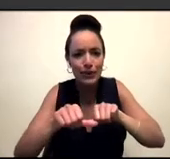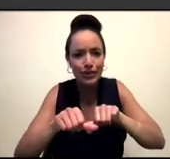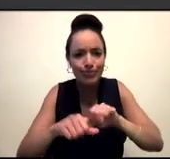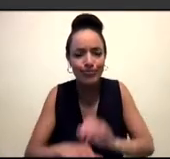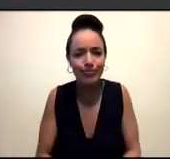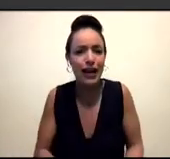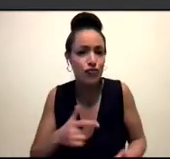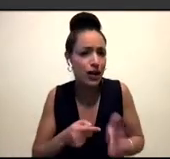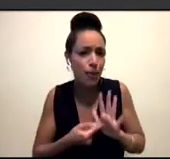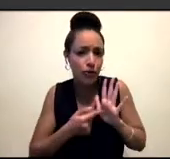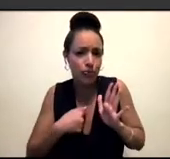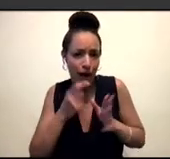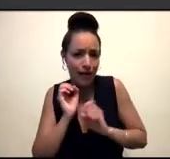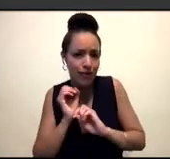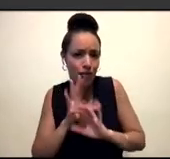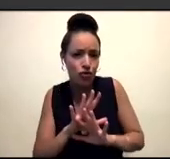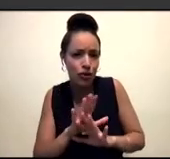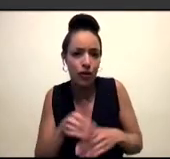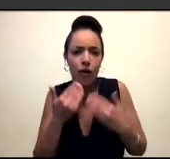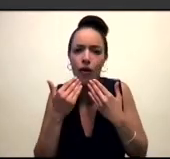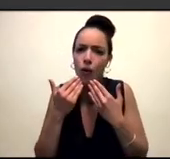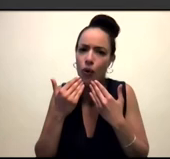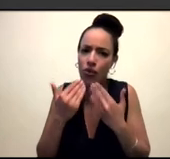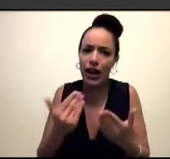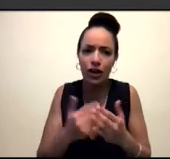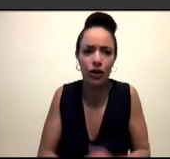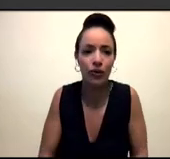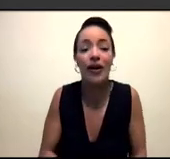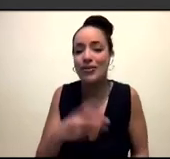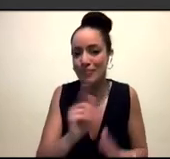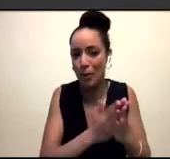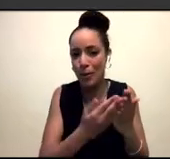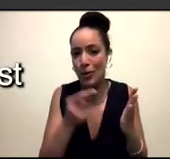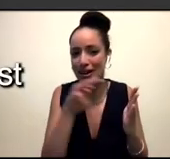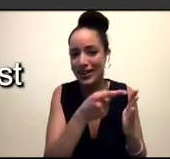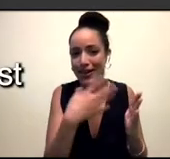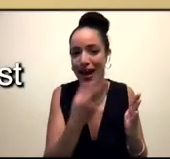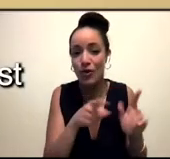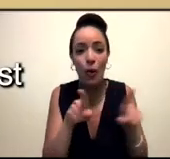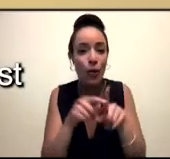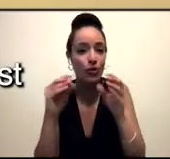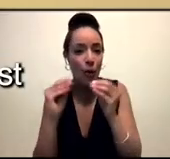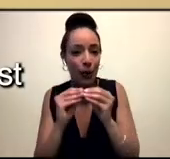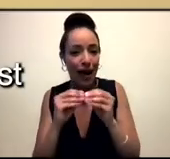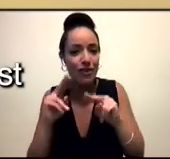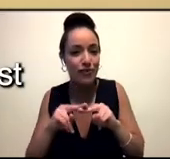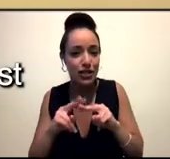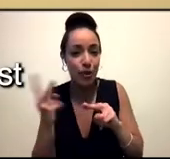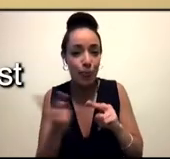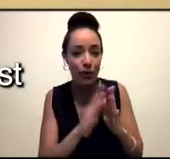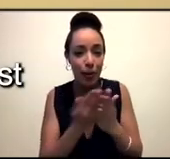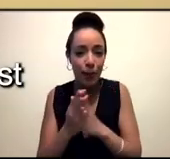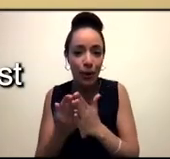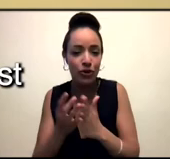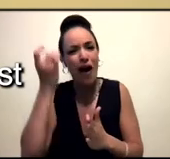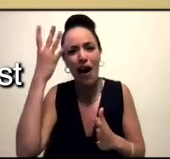Thank you so much, Zane, and I've got the Map of Salt and Stars here. I've actually got Blair and Fatima's books here too, but I, I forgot to kind of wave